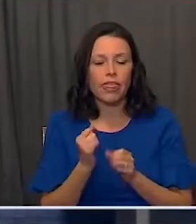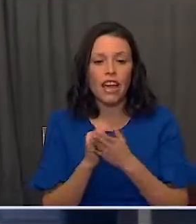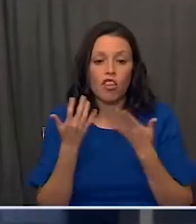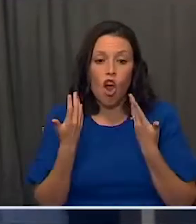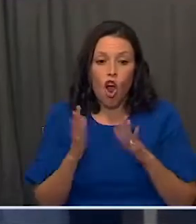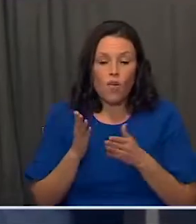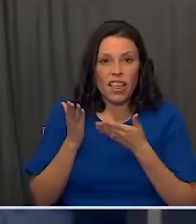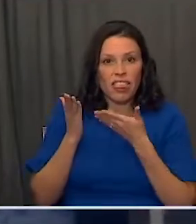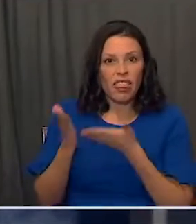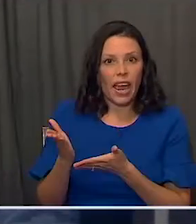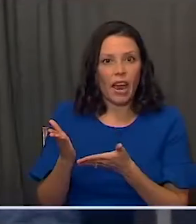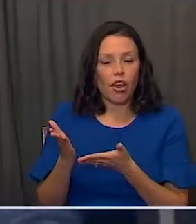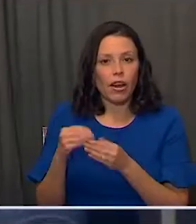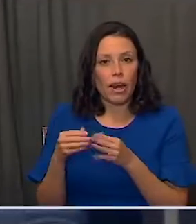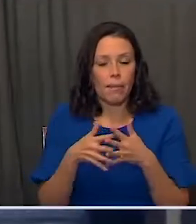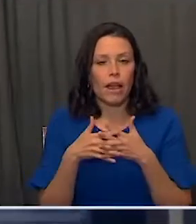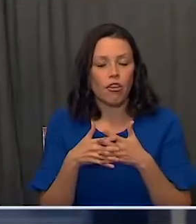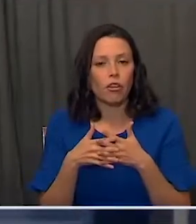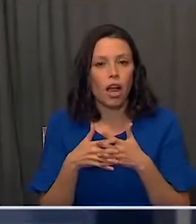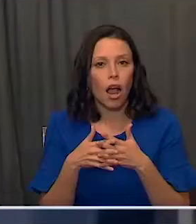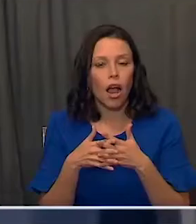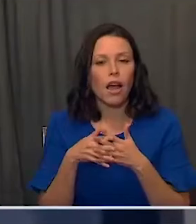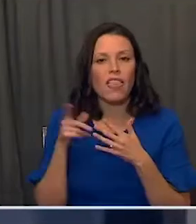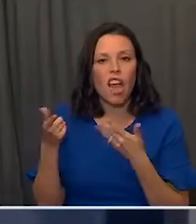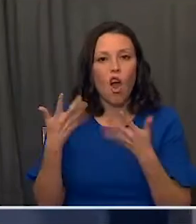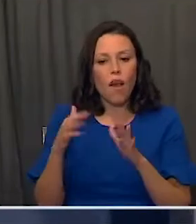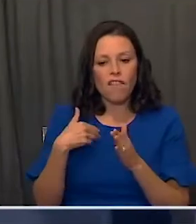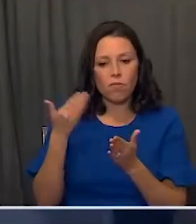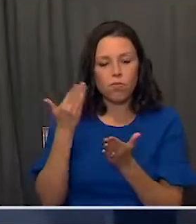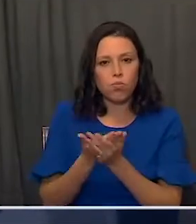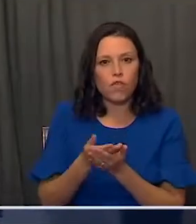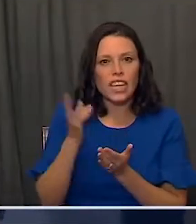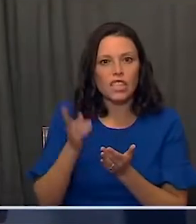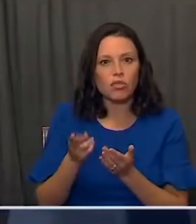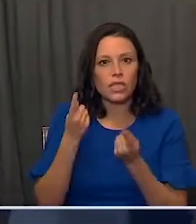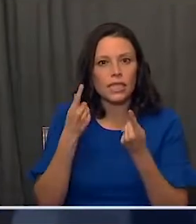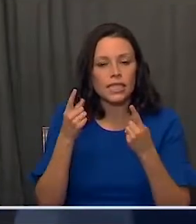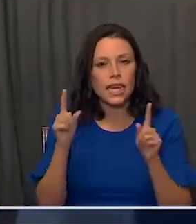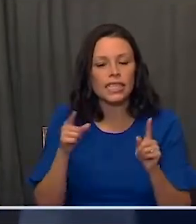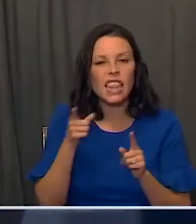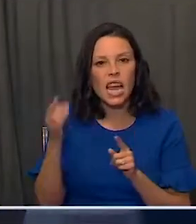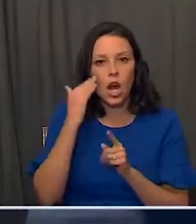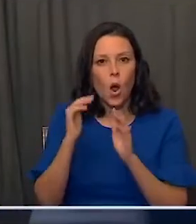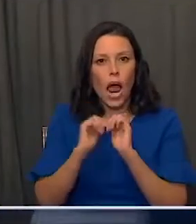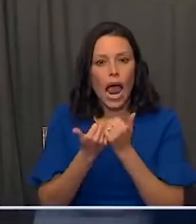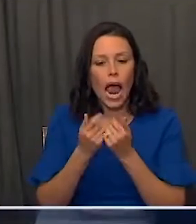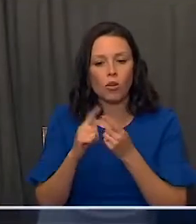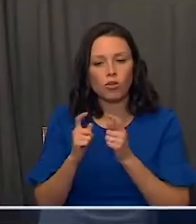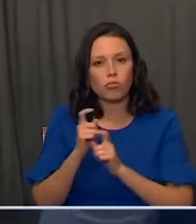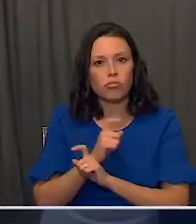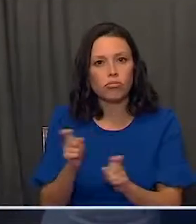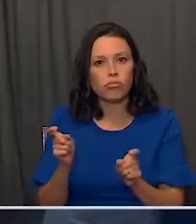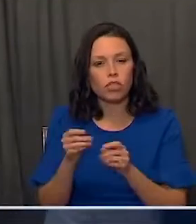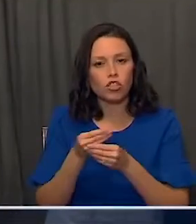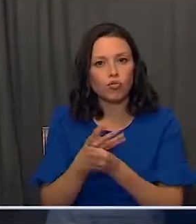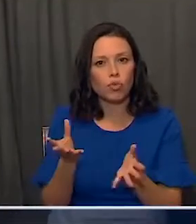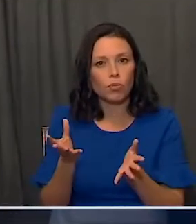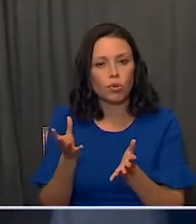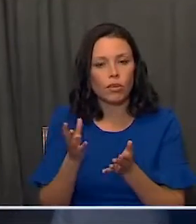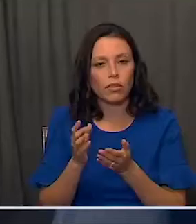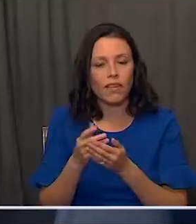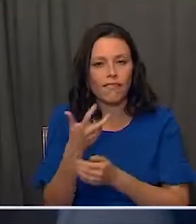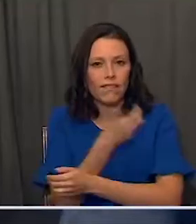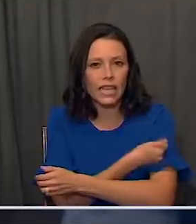already established in America, that has a proven track record, that knows how to distribute vaccines, that